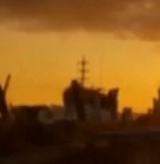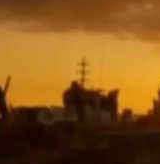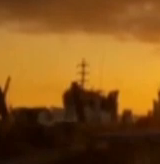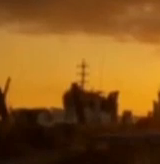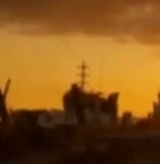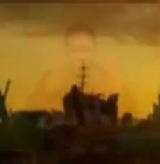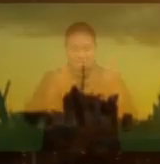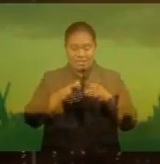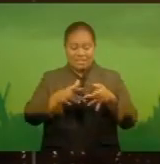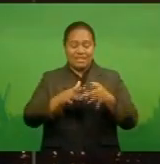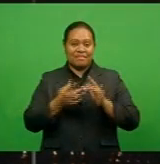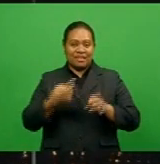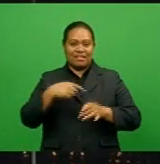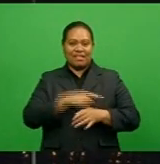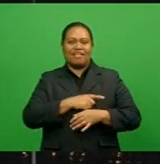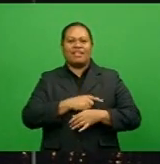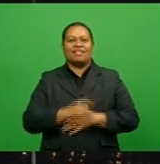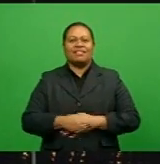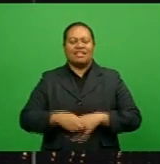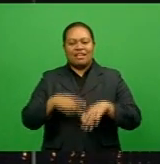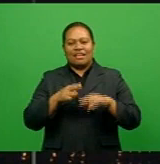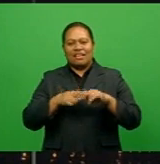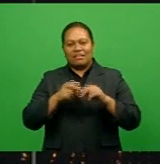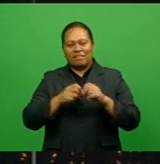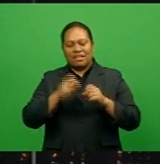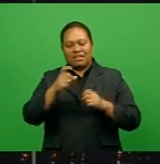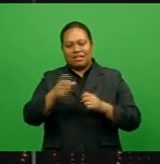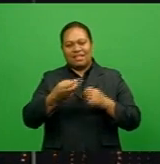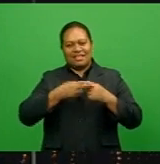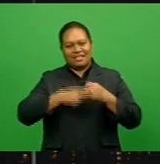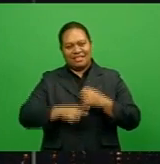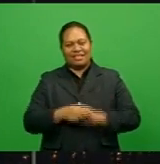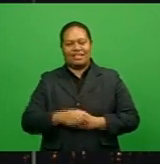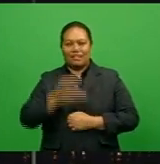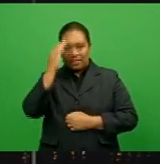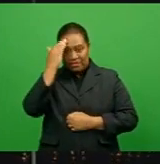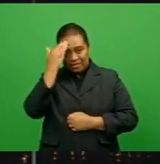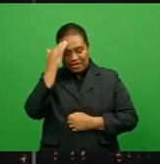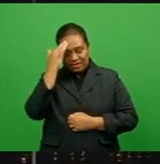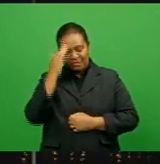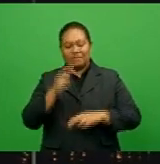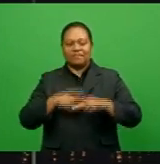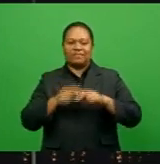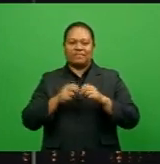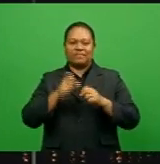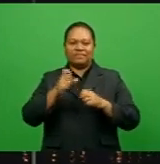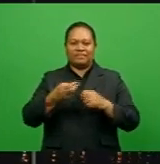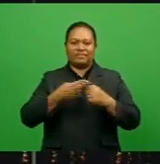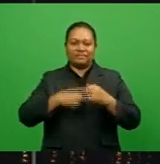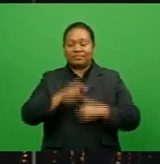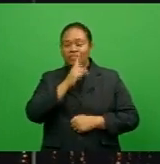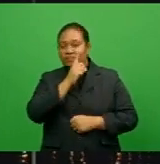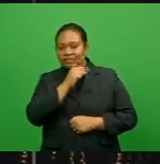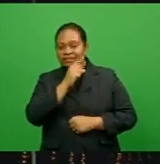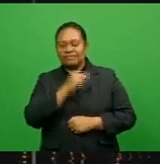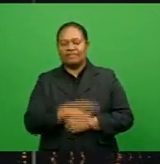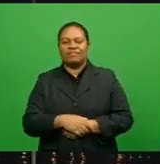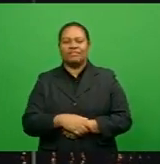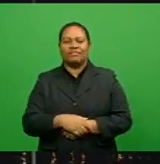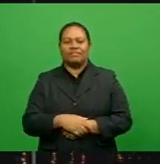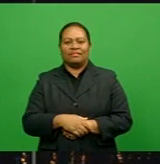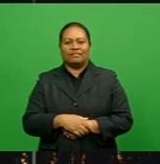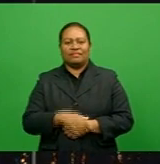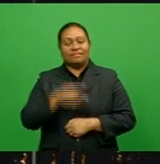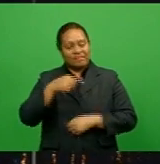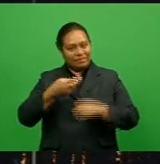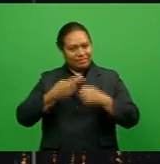pictures to email fbcnews at fbc.com.fj, via Facebook page fbcnews, and out for the page at fbc underscore news.